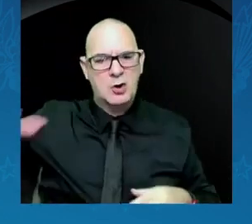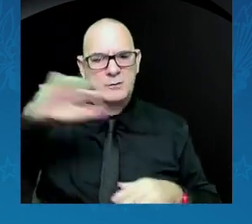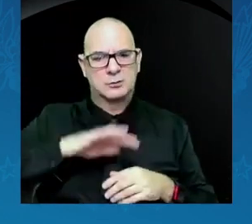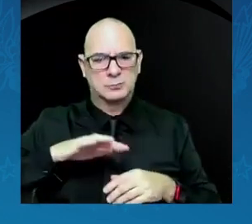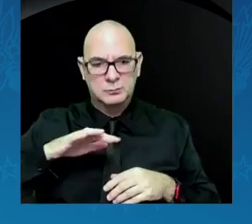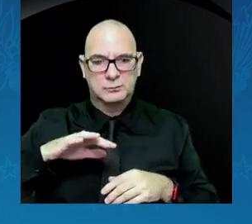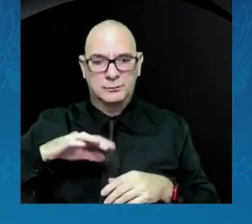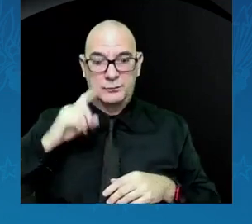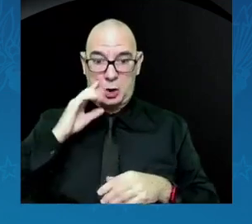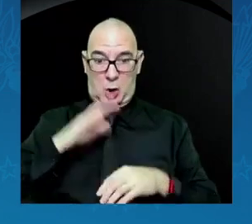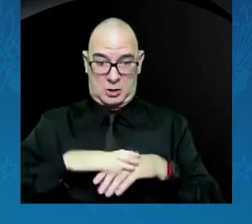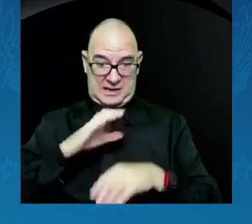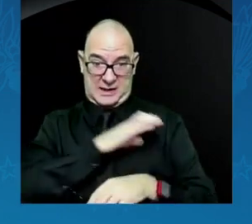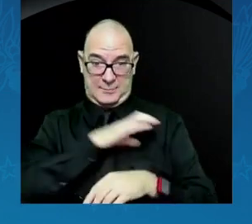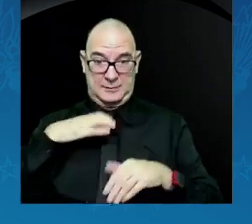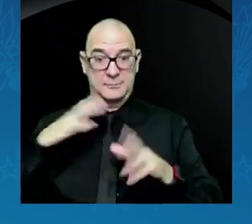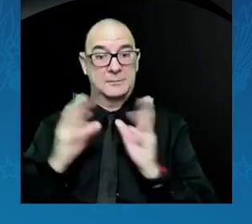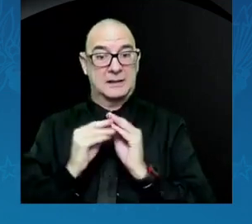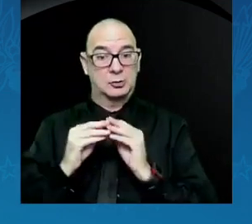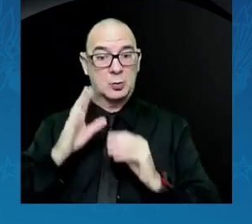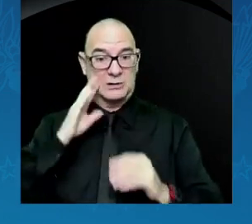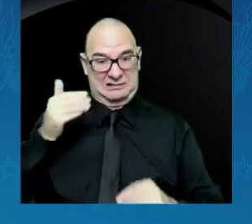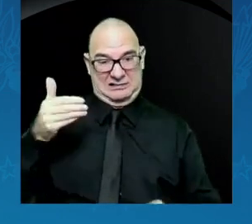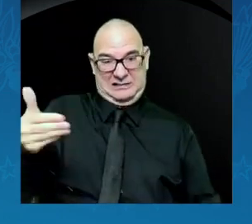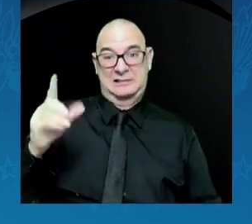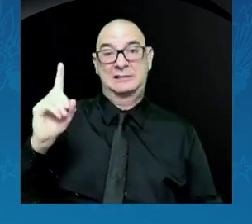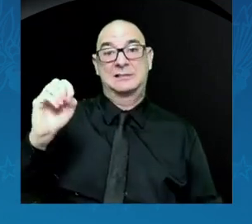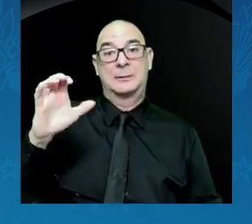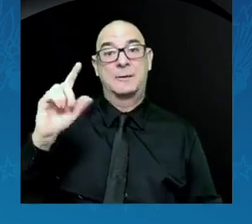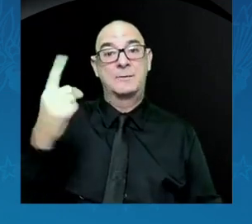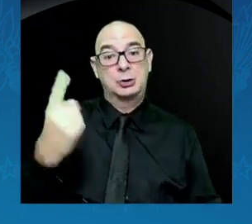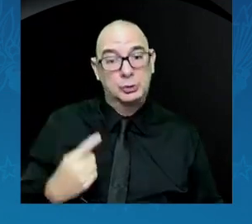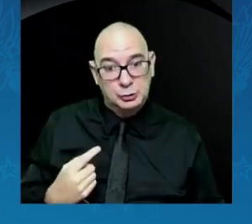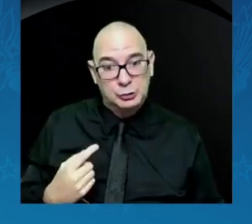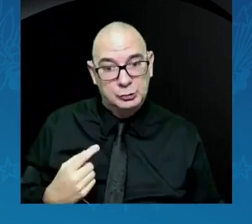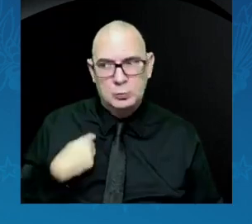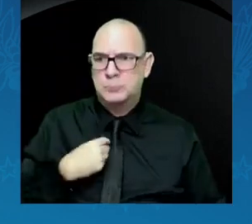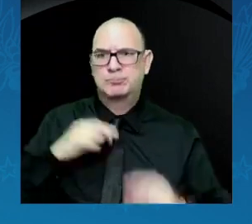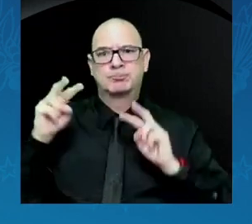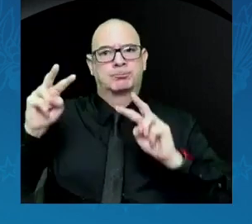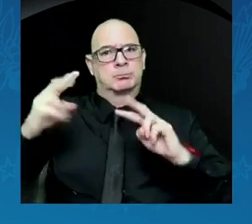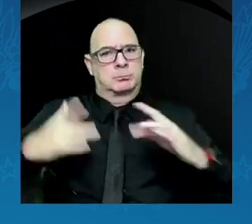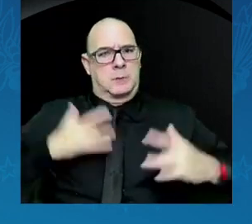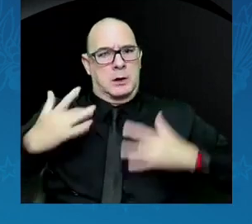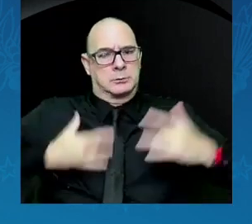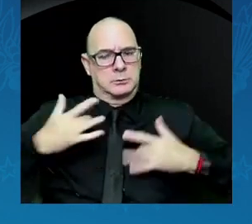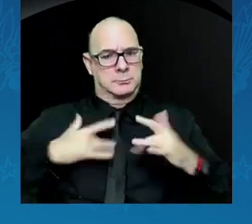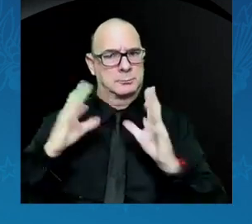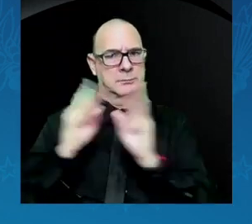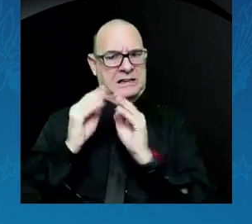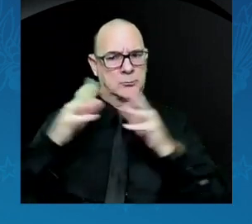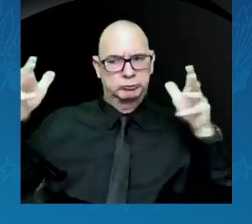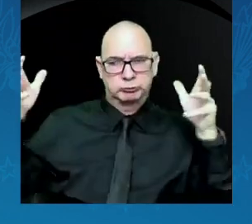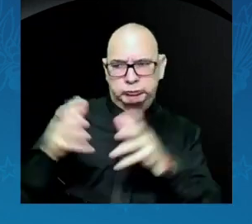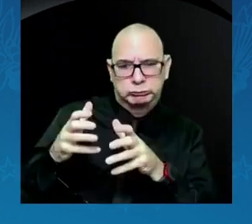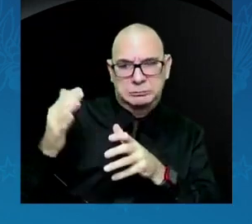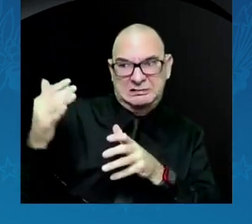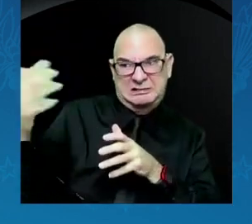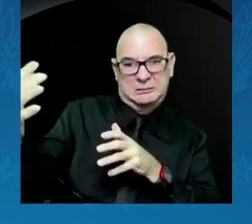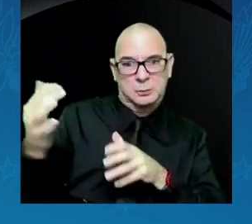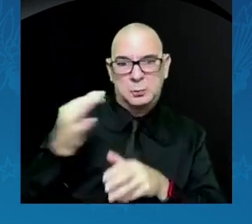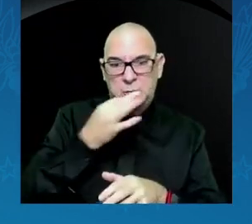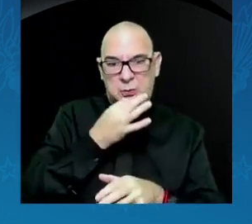Really looking forward to that. And at that meeting, we will outline a comprehensive framework for our